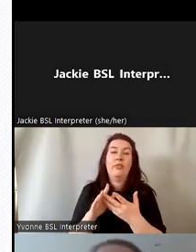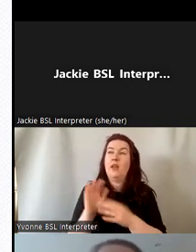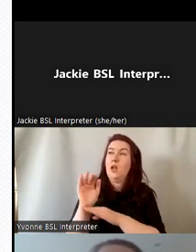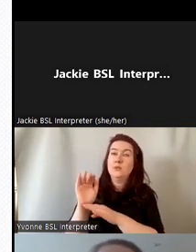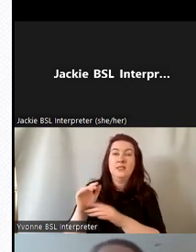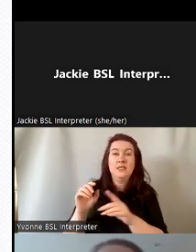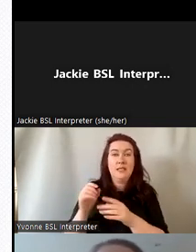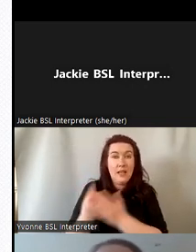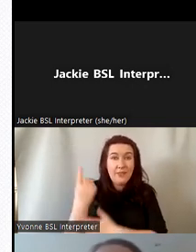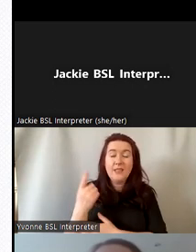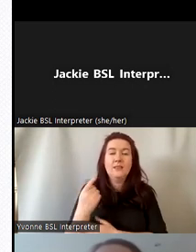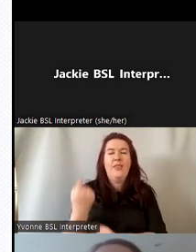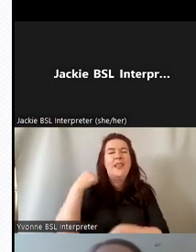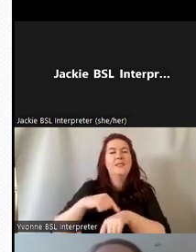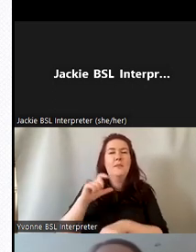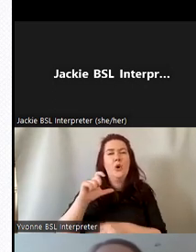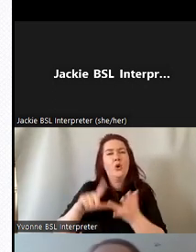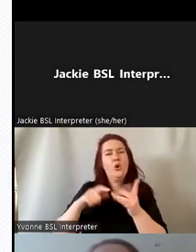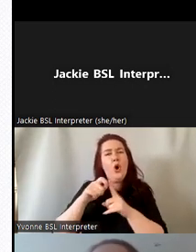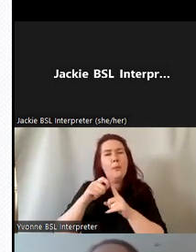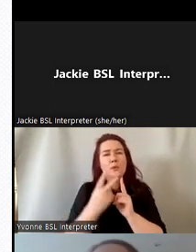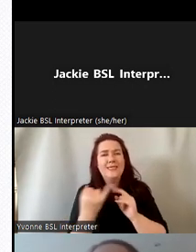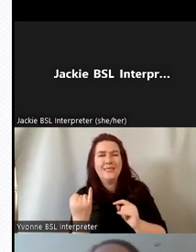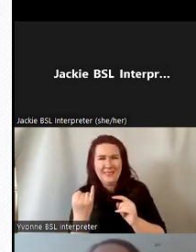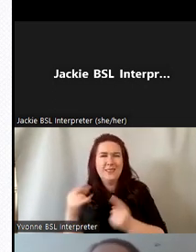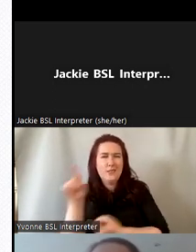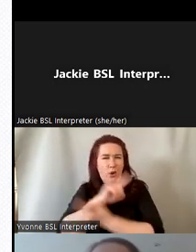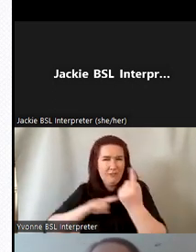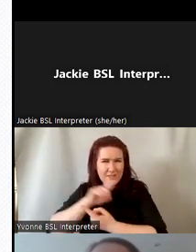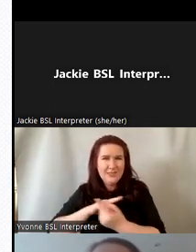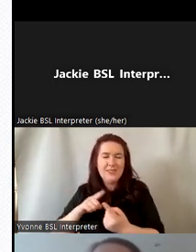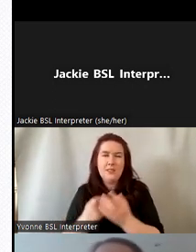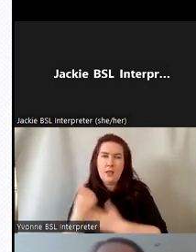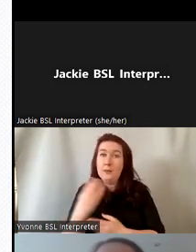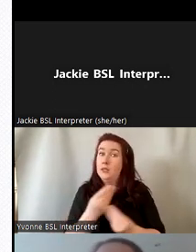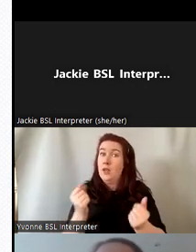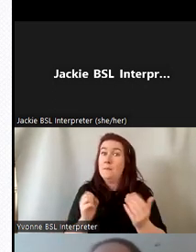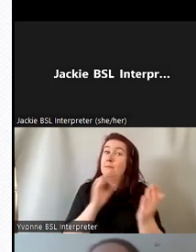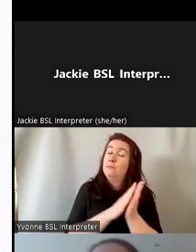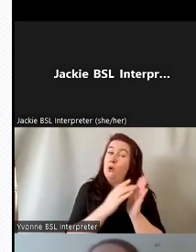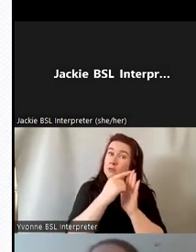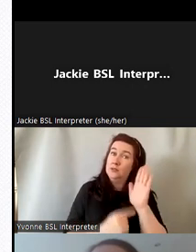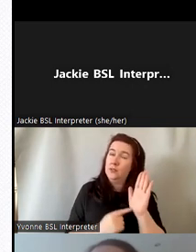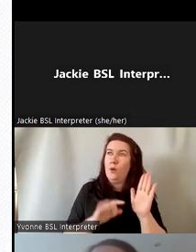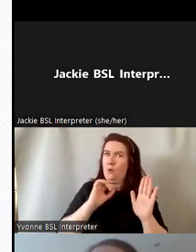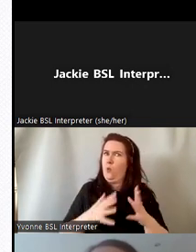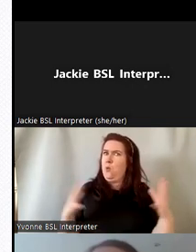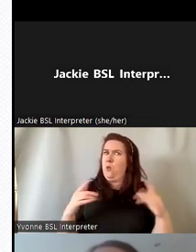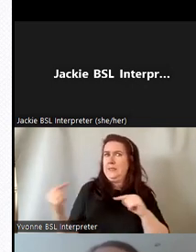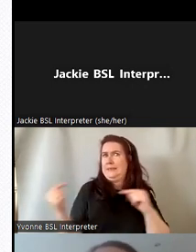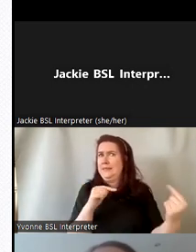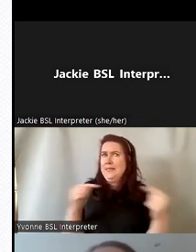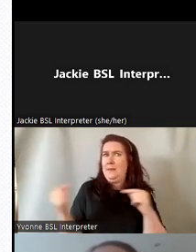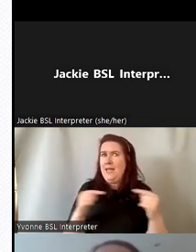environment summit was was happening at the time and some of them sparked quite heated debates some of them provoked